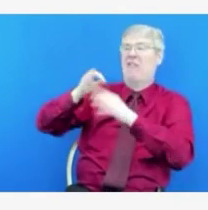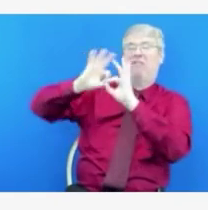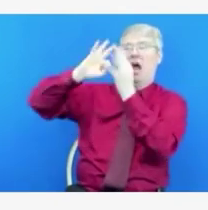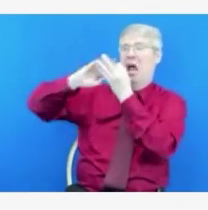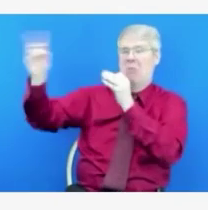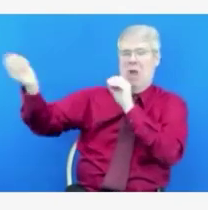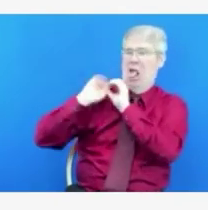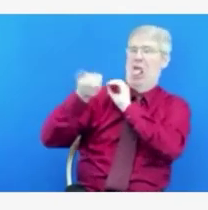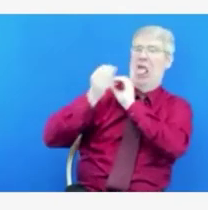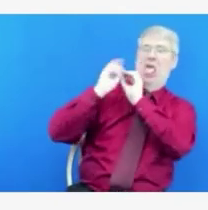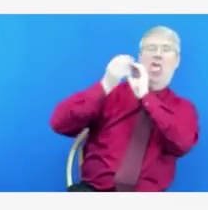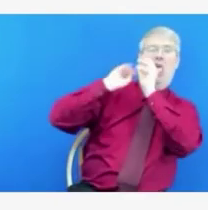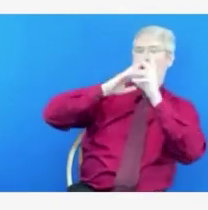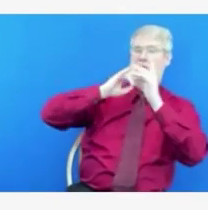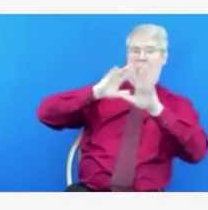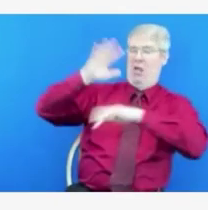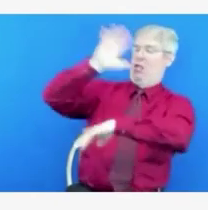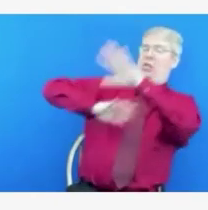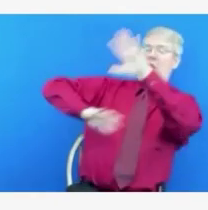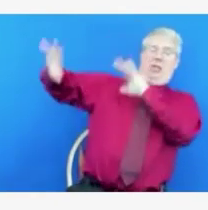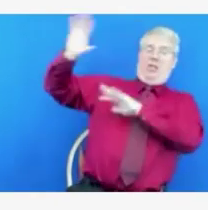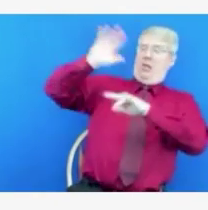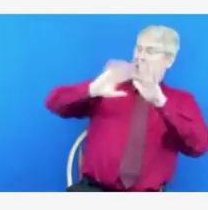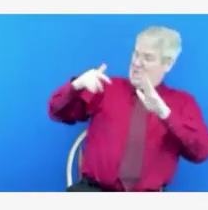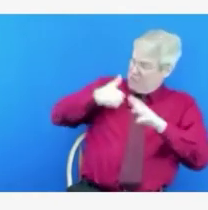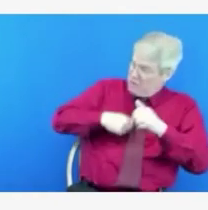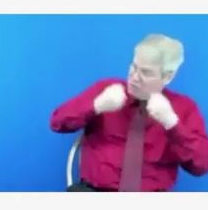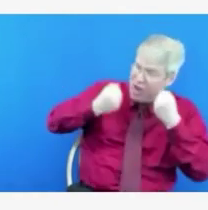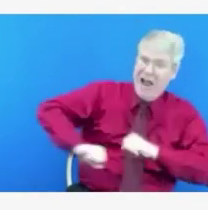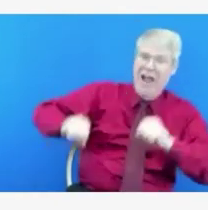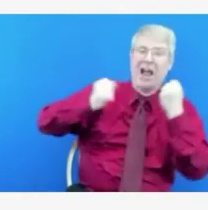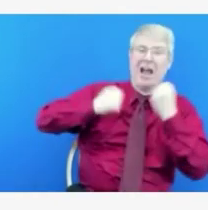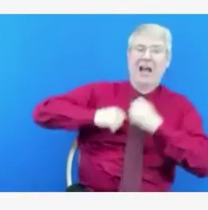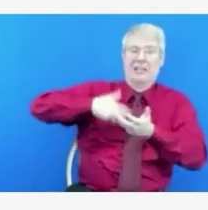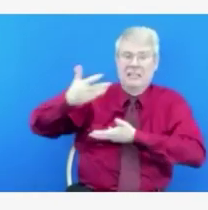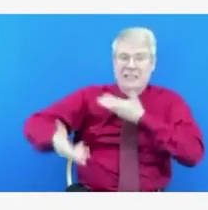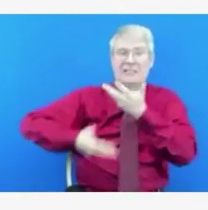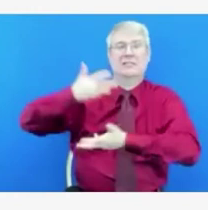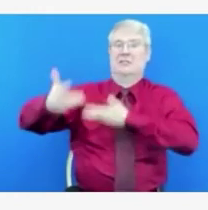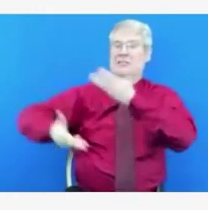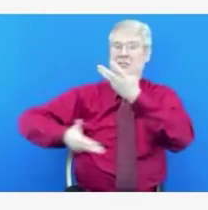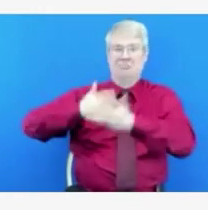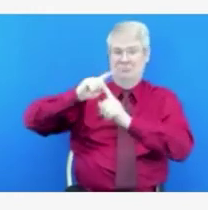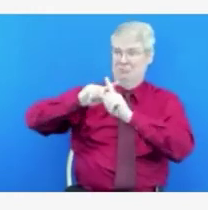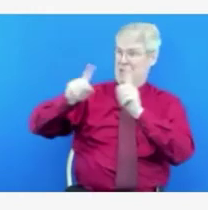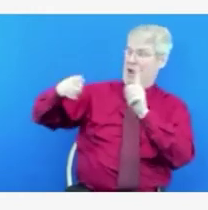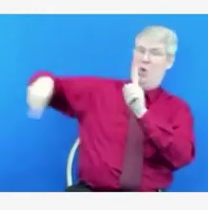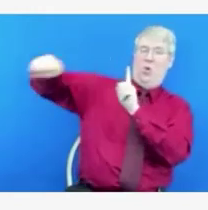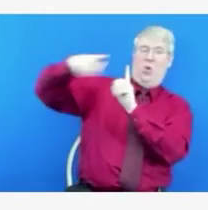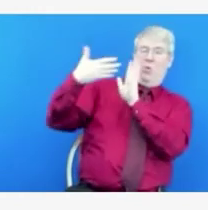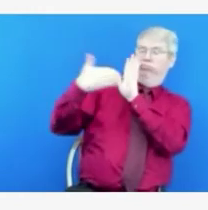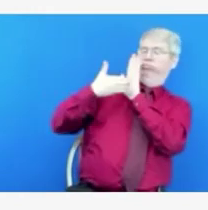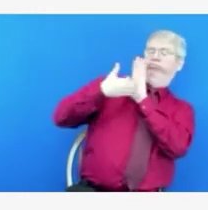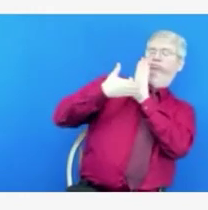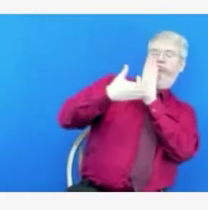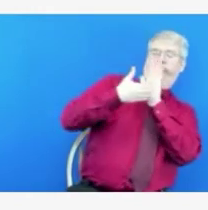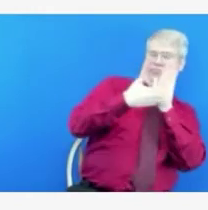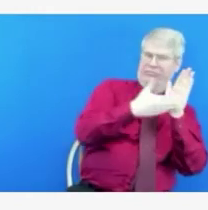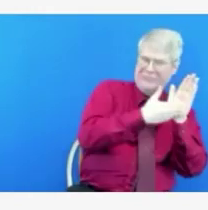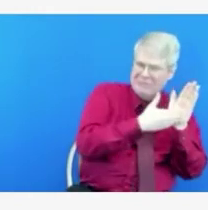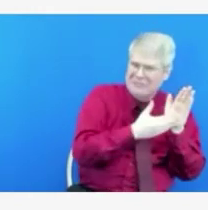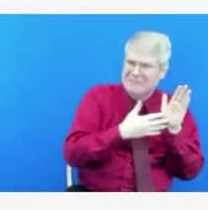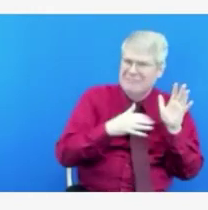which we are. And so we within San Alphonse Health System have now elevated